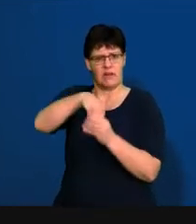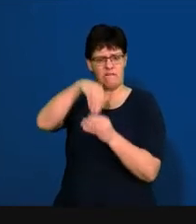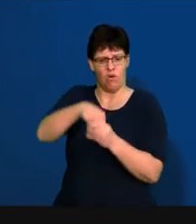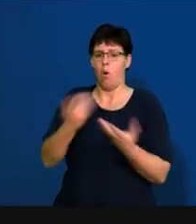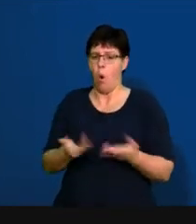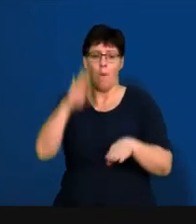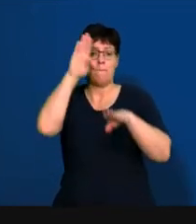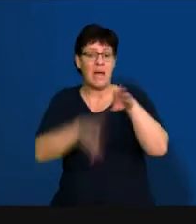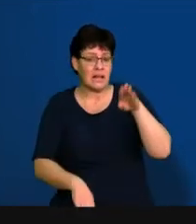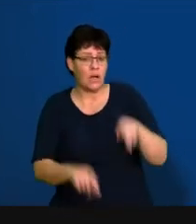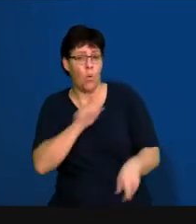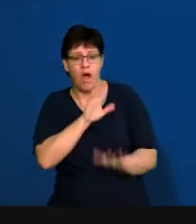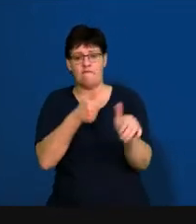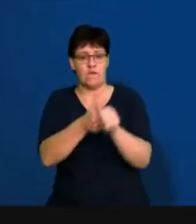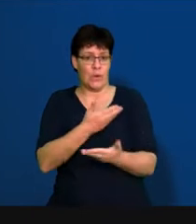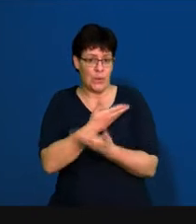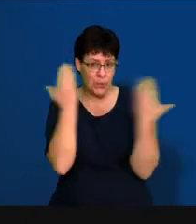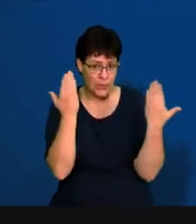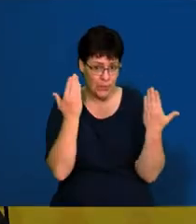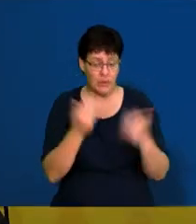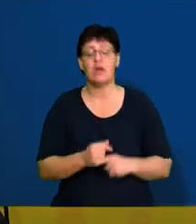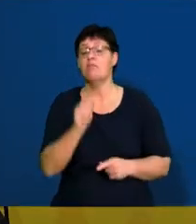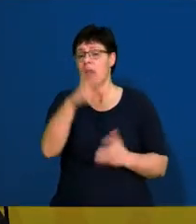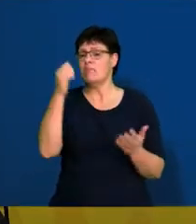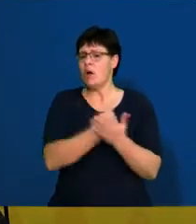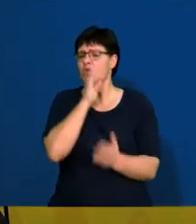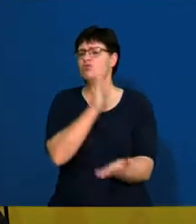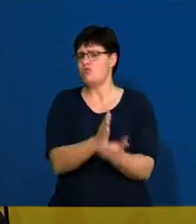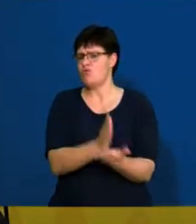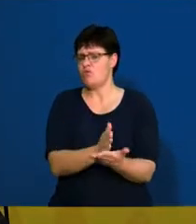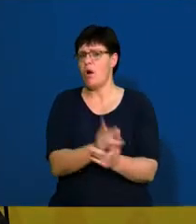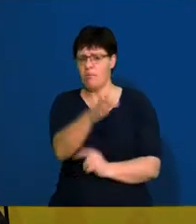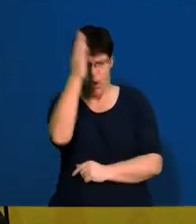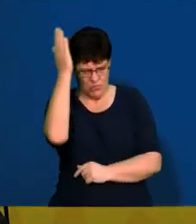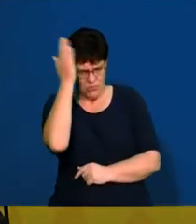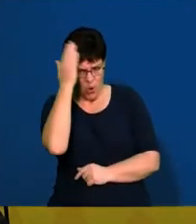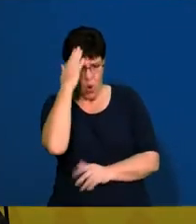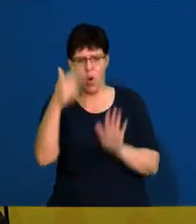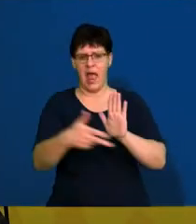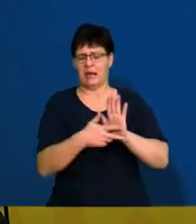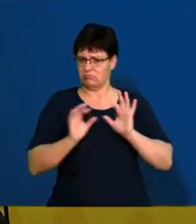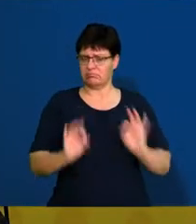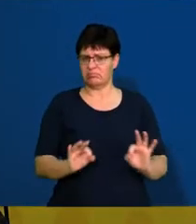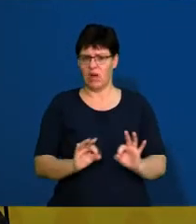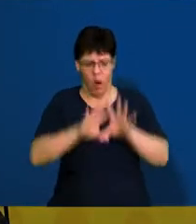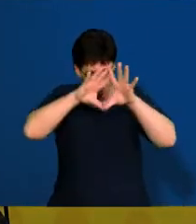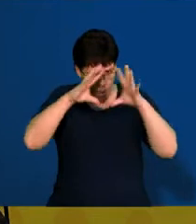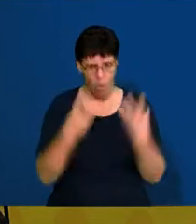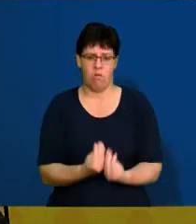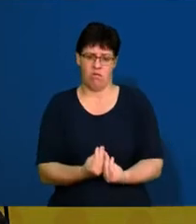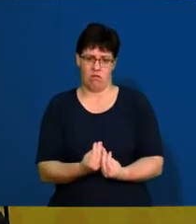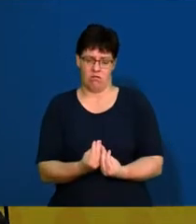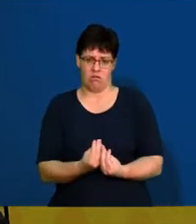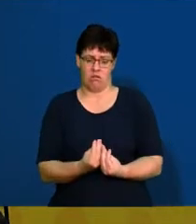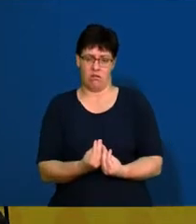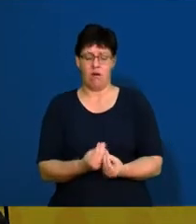penalties for non-compliance. So make sure that you know those acts in their entirety, so